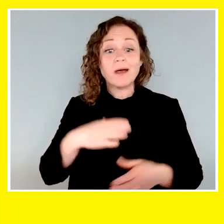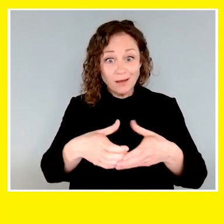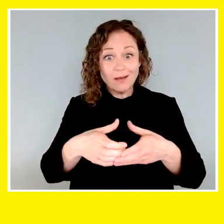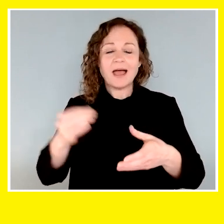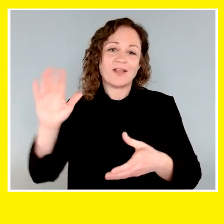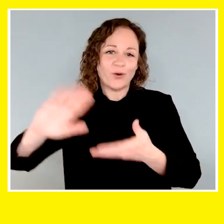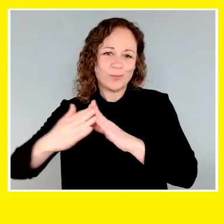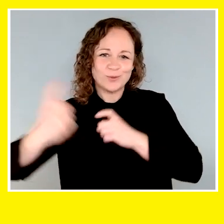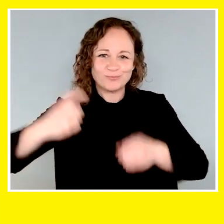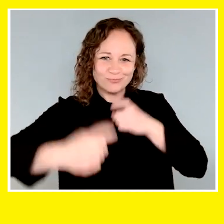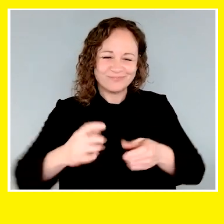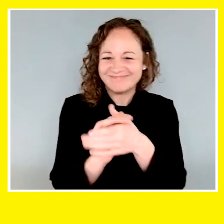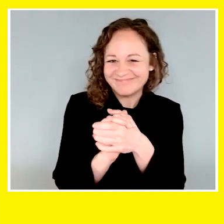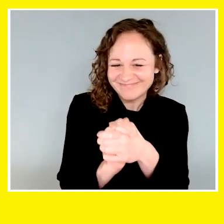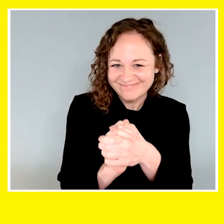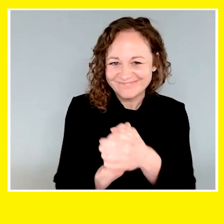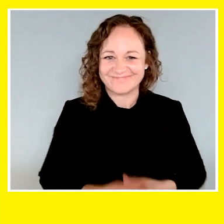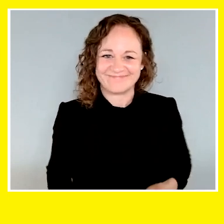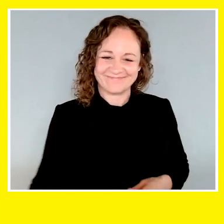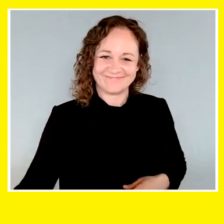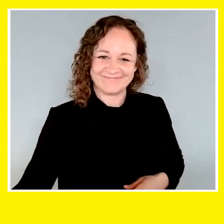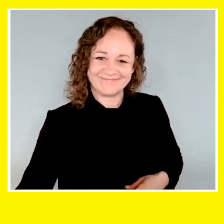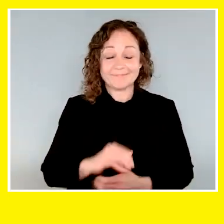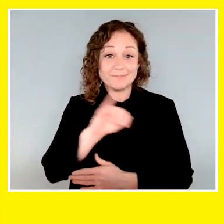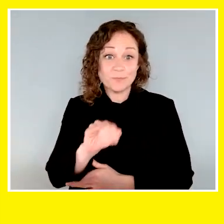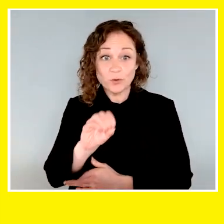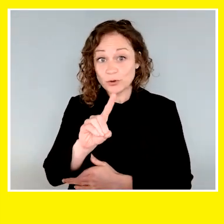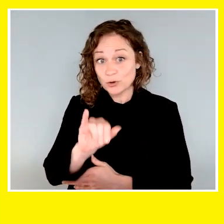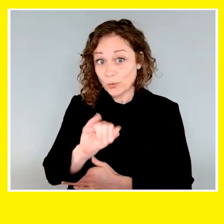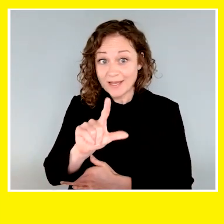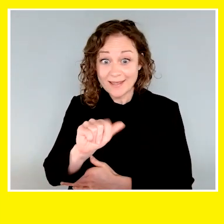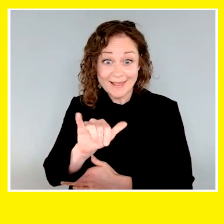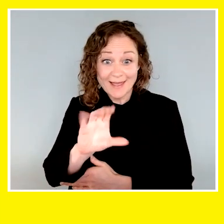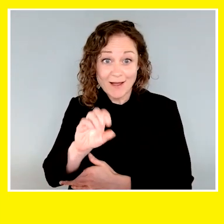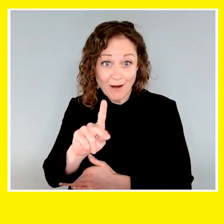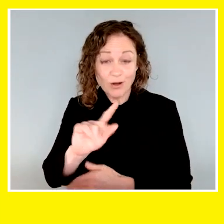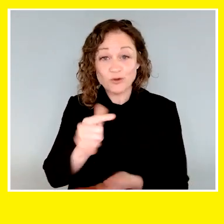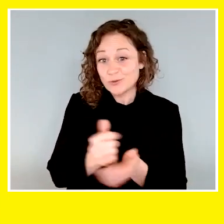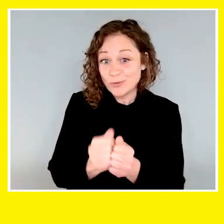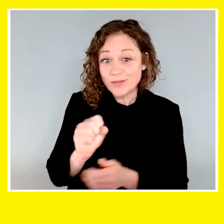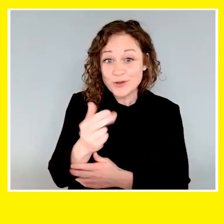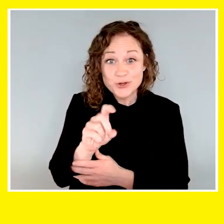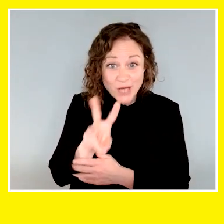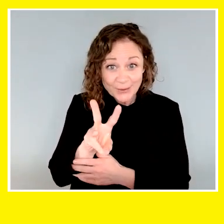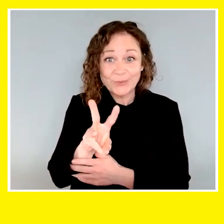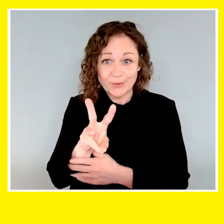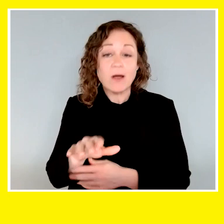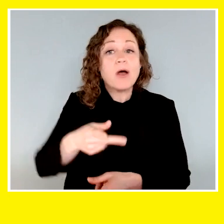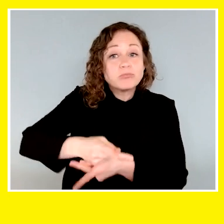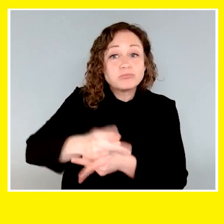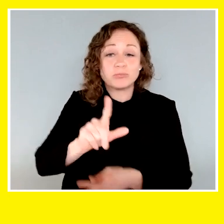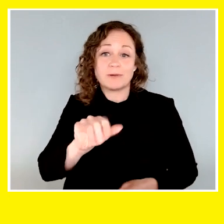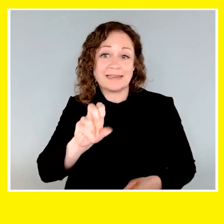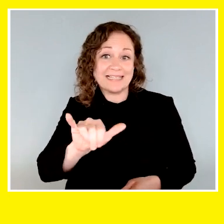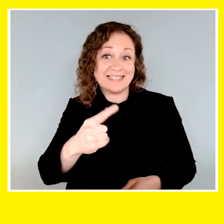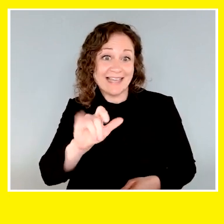community donors. Congratulations, Brandon and Cosworth. Jody Laycock is graduating with Shadow, who was raised by Lindsay Galley and Jennifer